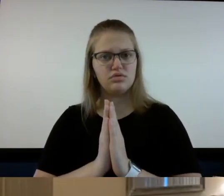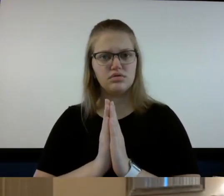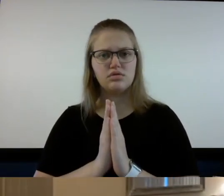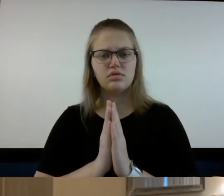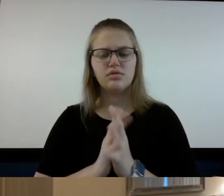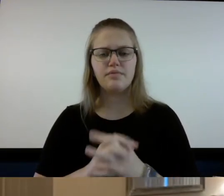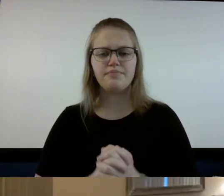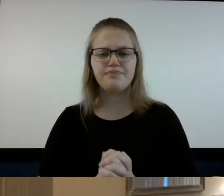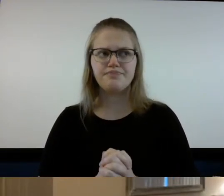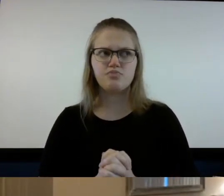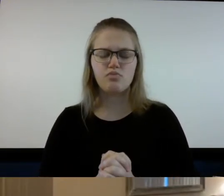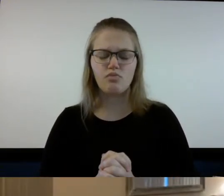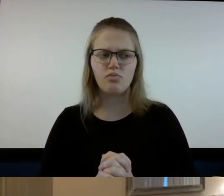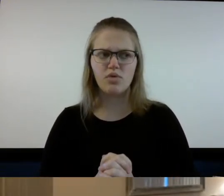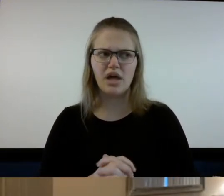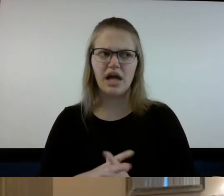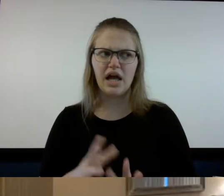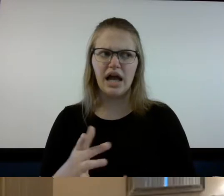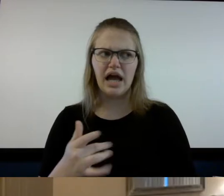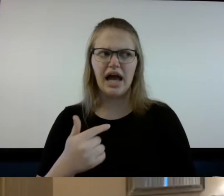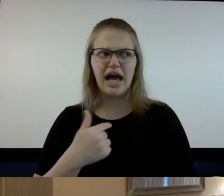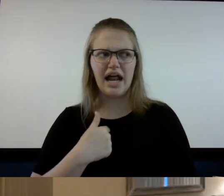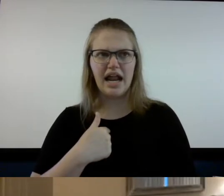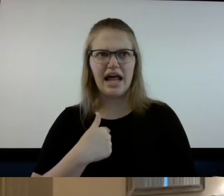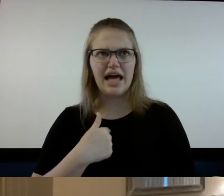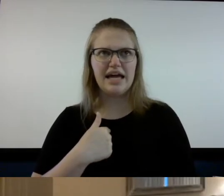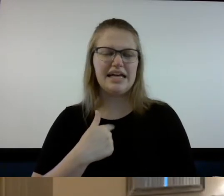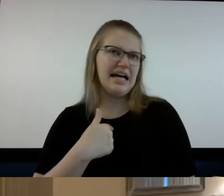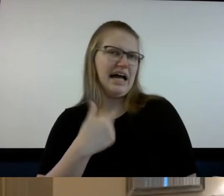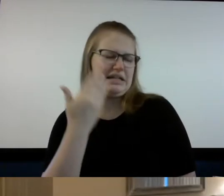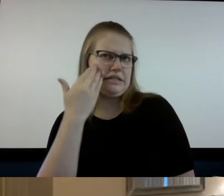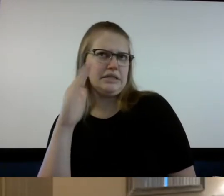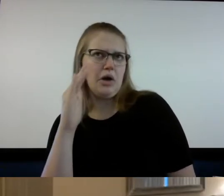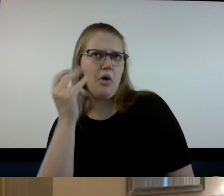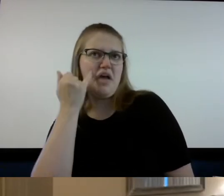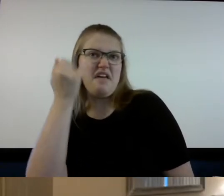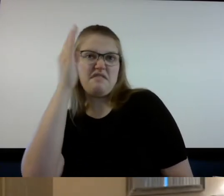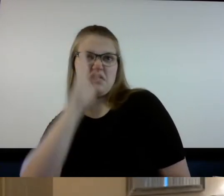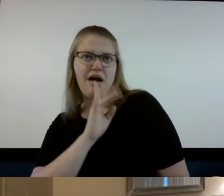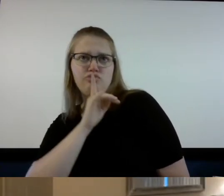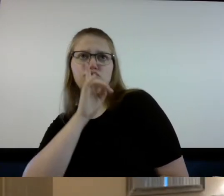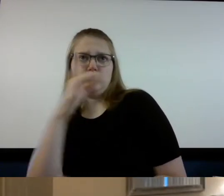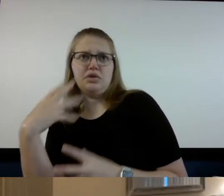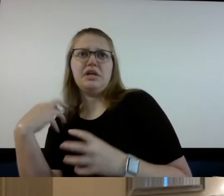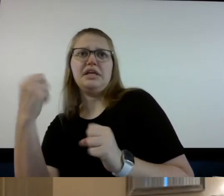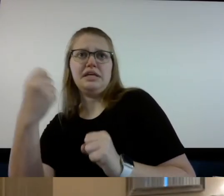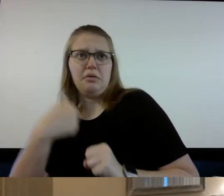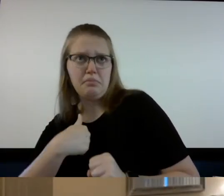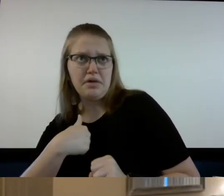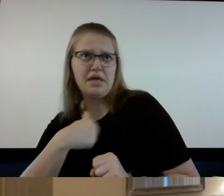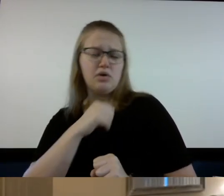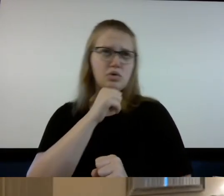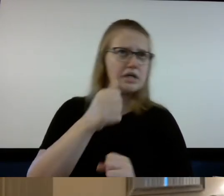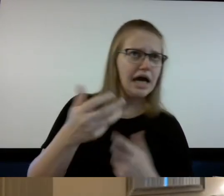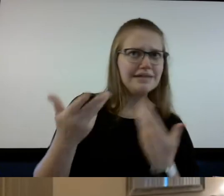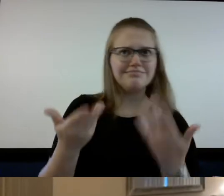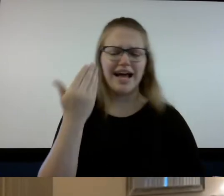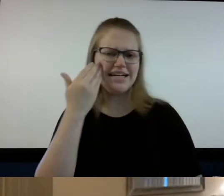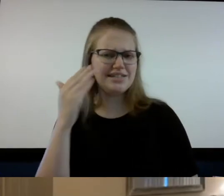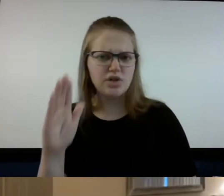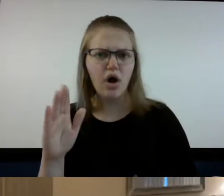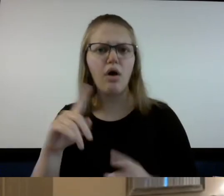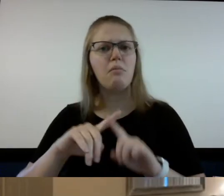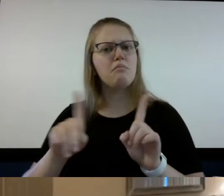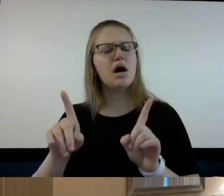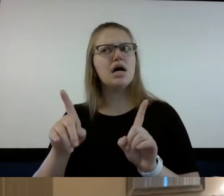and I didn't necessarily know that god was saying he's gonna heal me but there was that was a turning point in this where